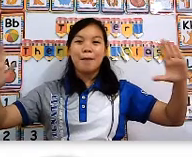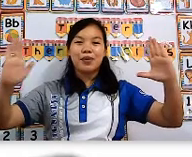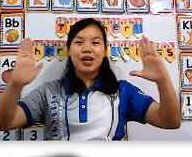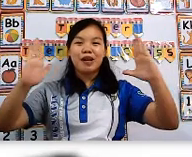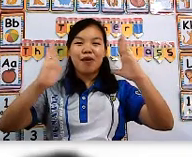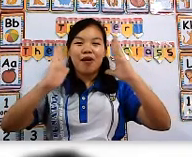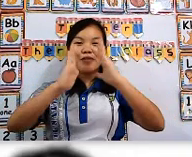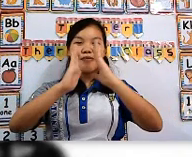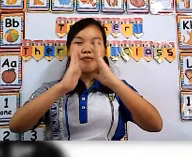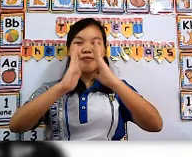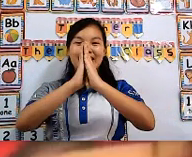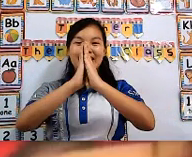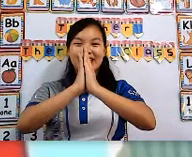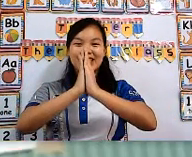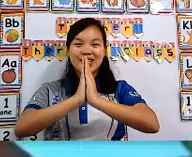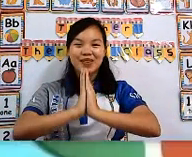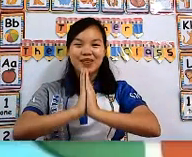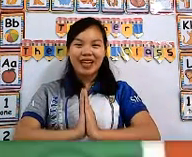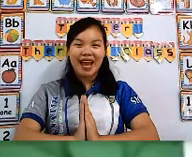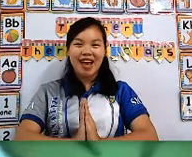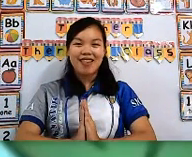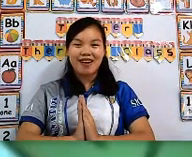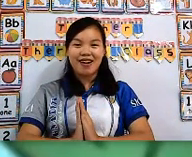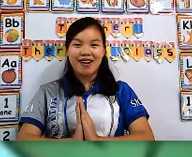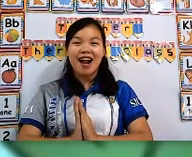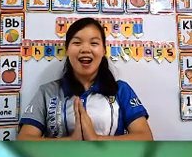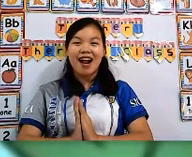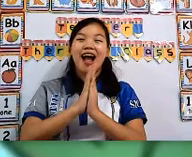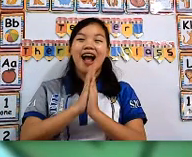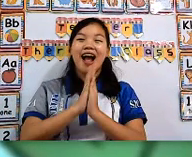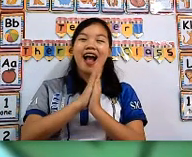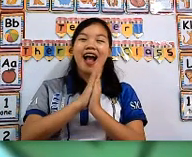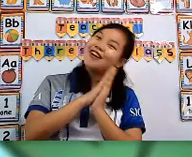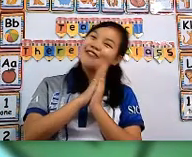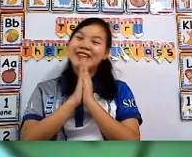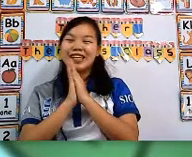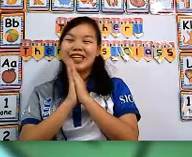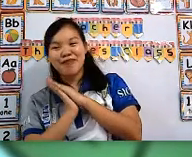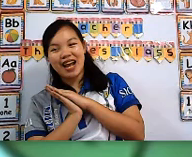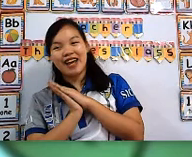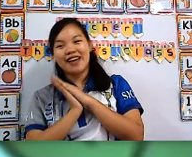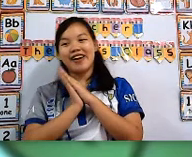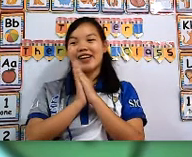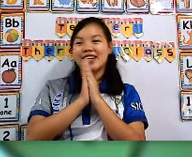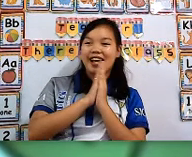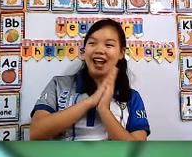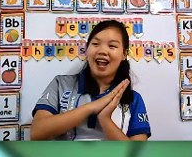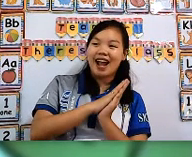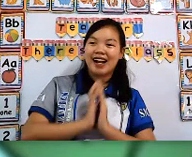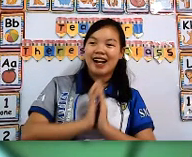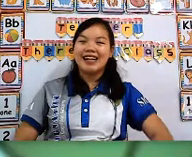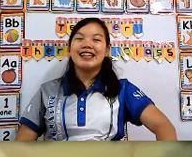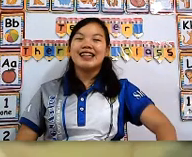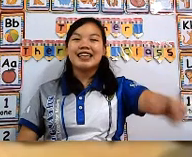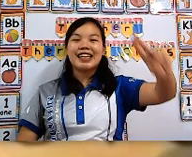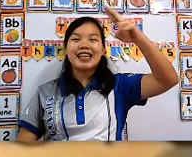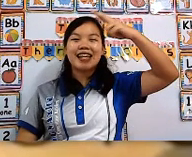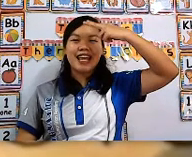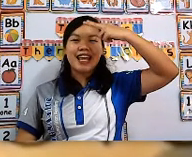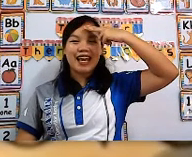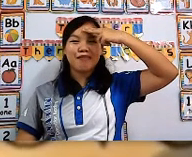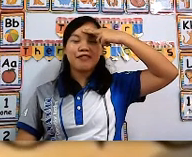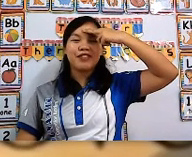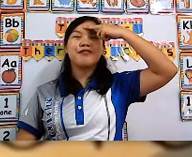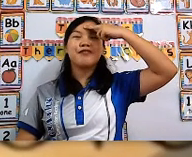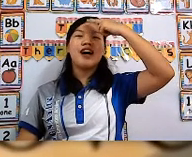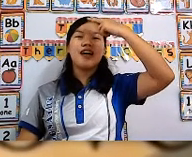Bring both my hands together As a lovely prayer can In